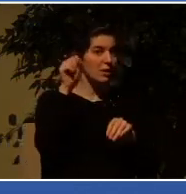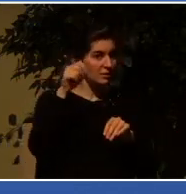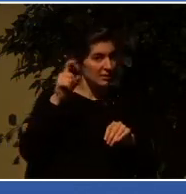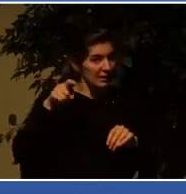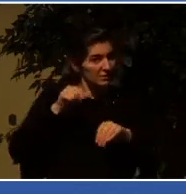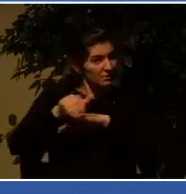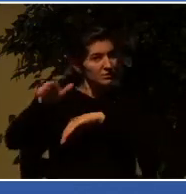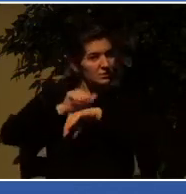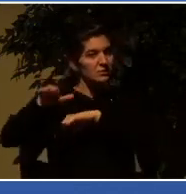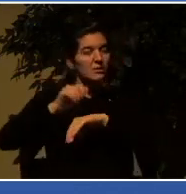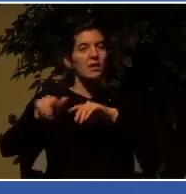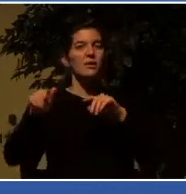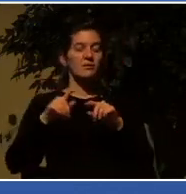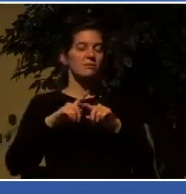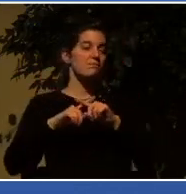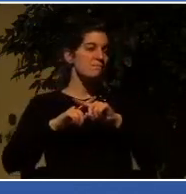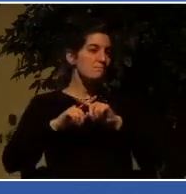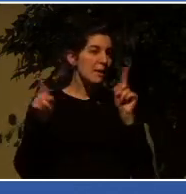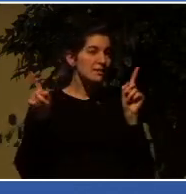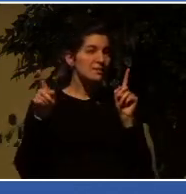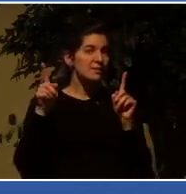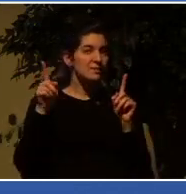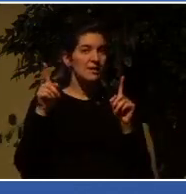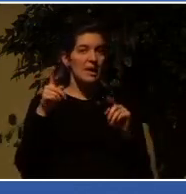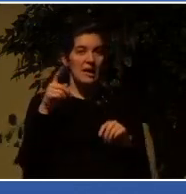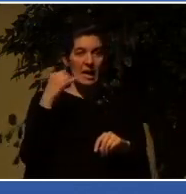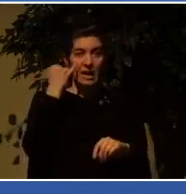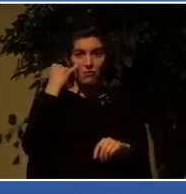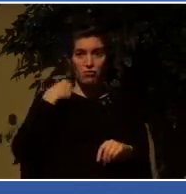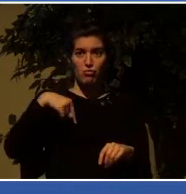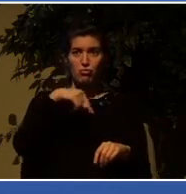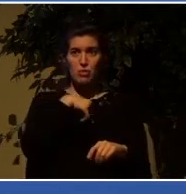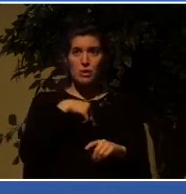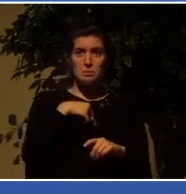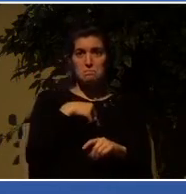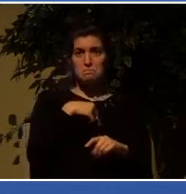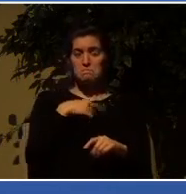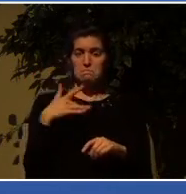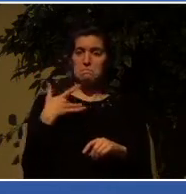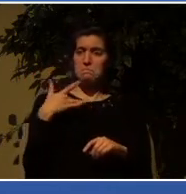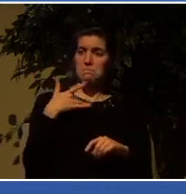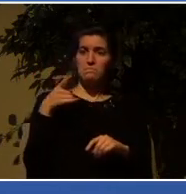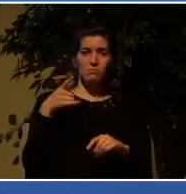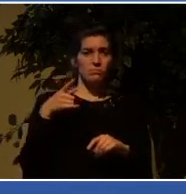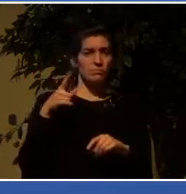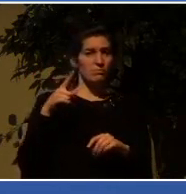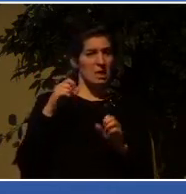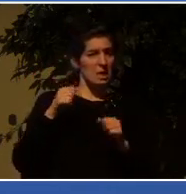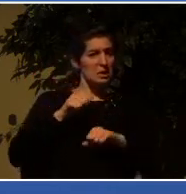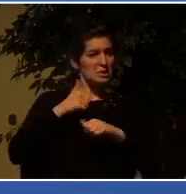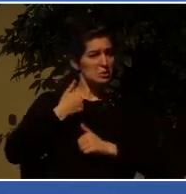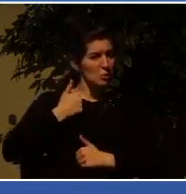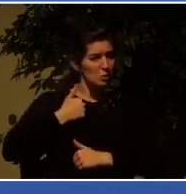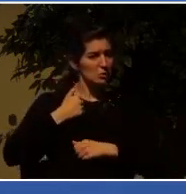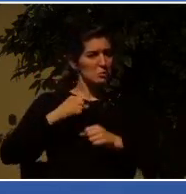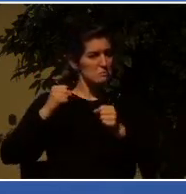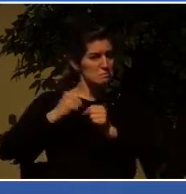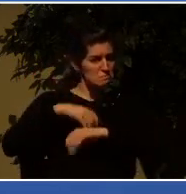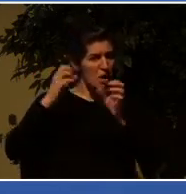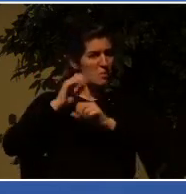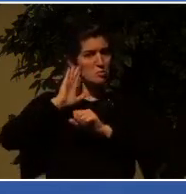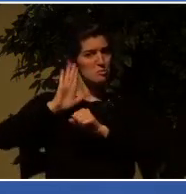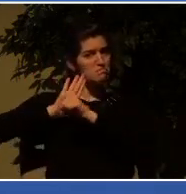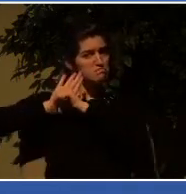battle. But we're mistaken if we think that weapons alone will defeat the spirit that stands